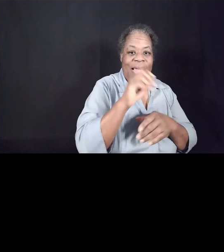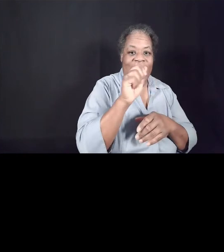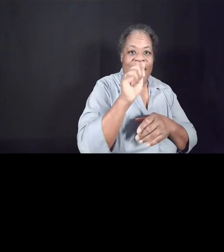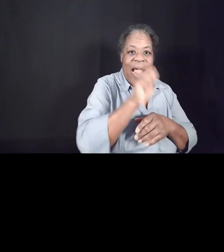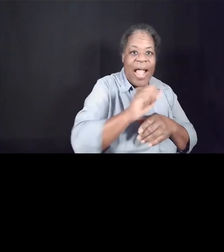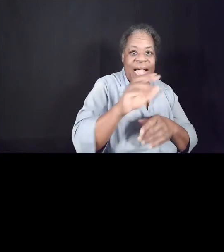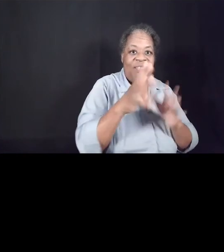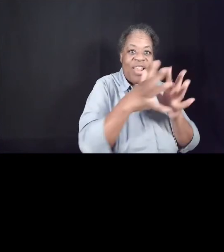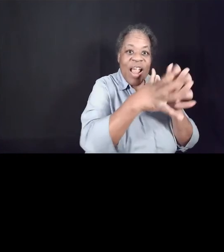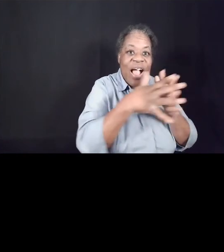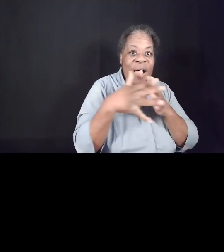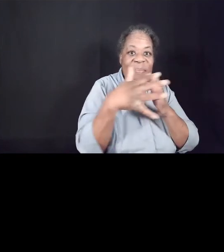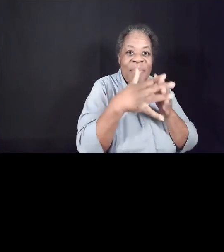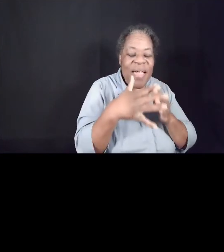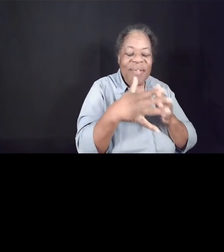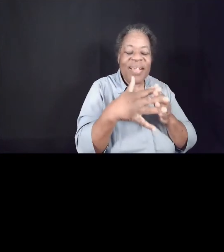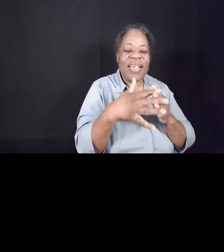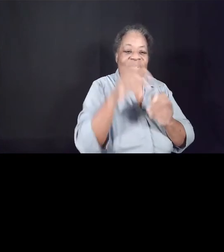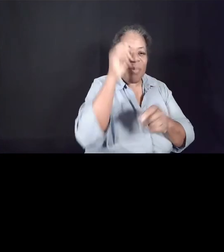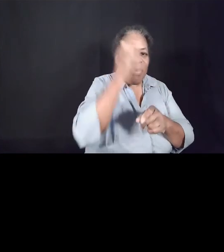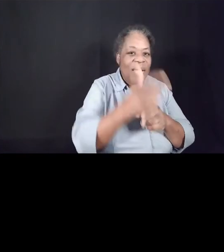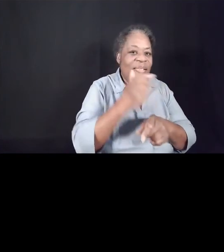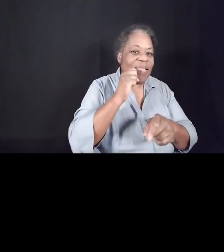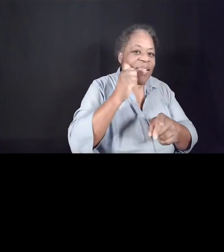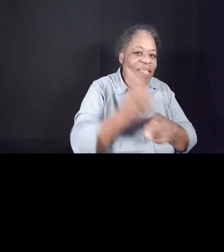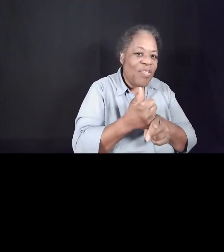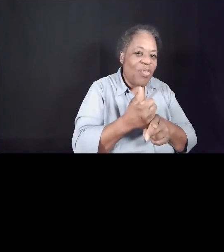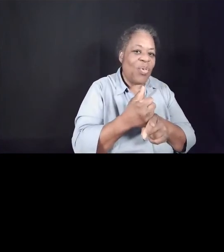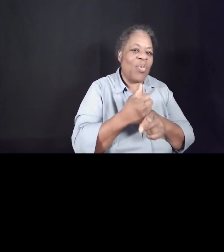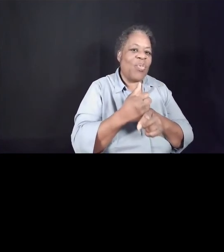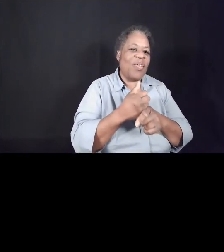push against the cultural,